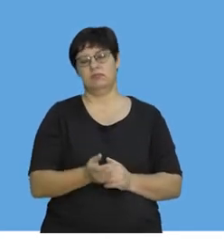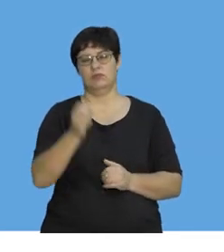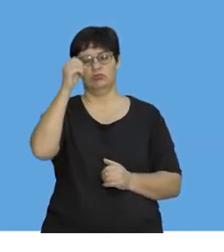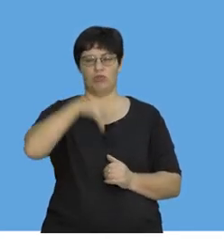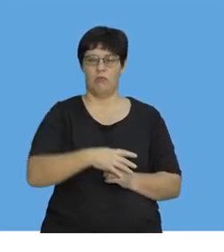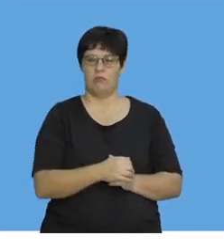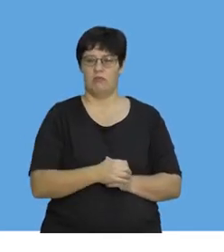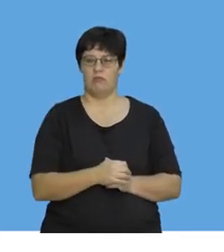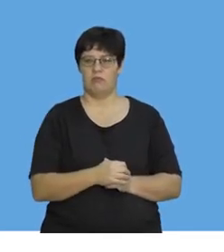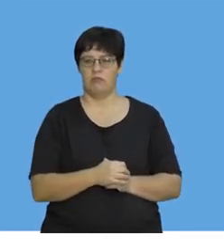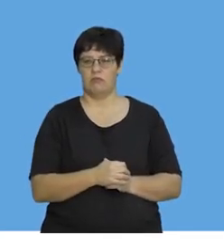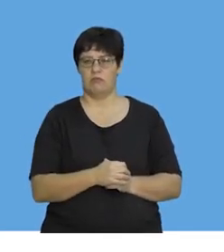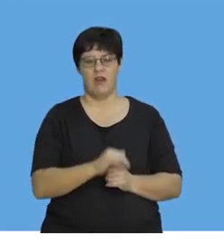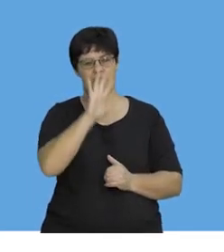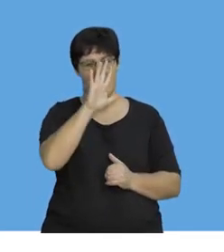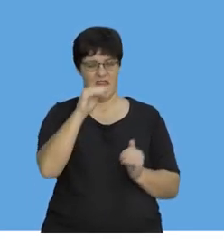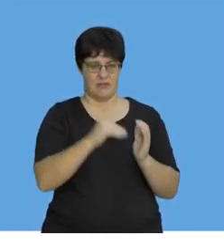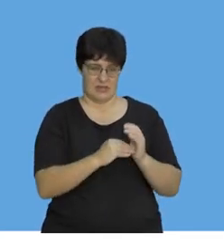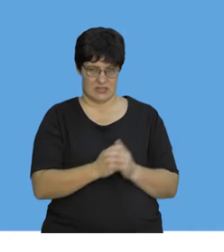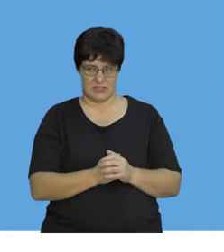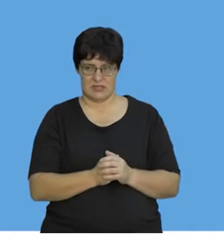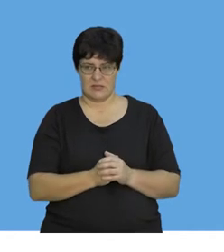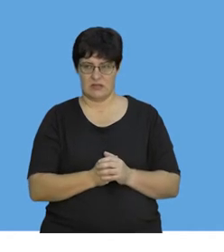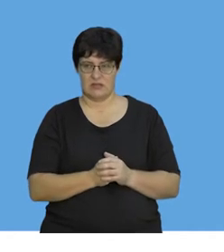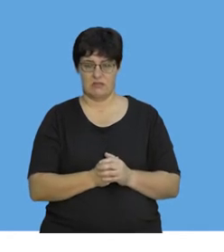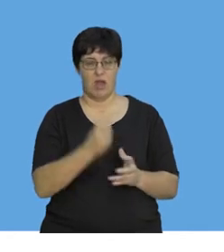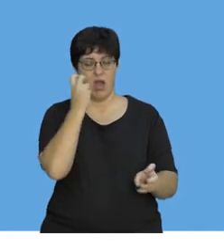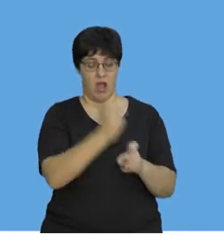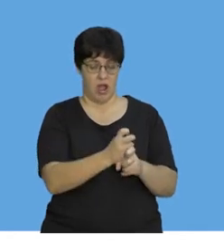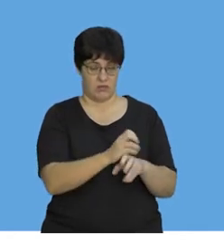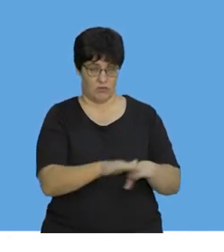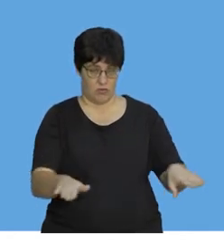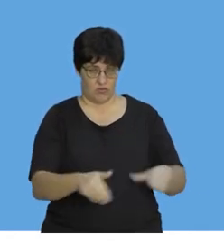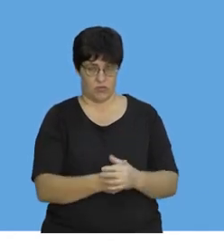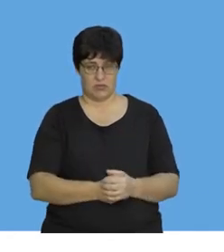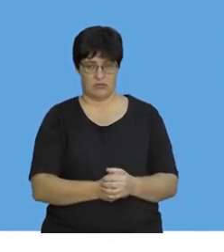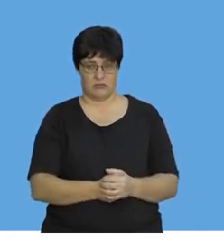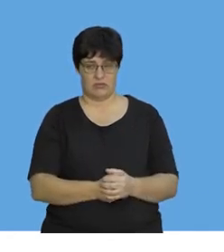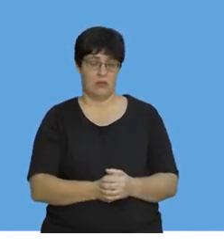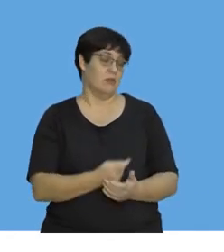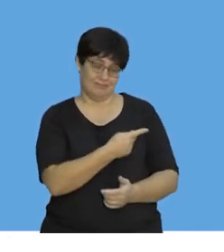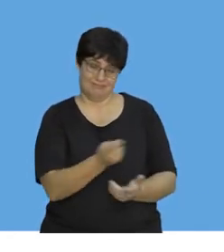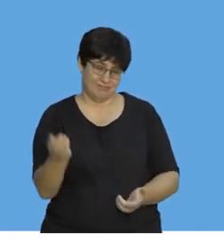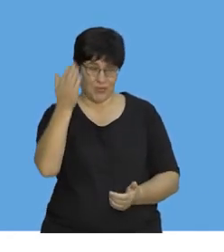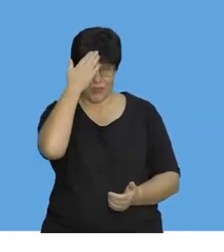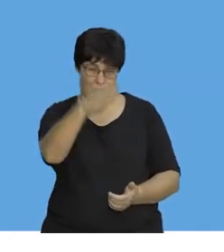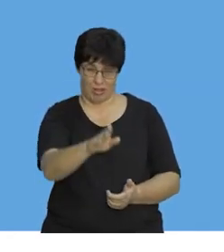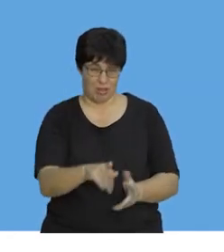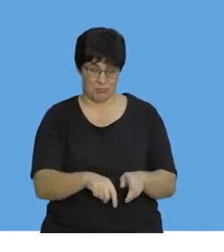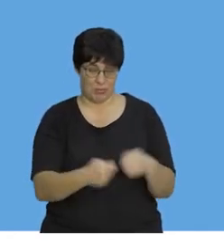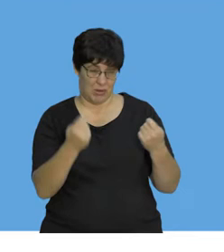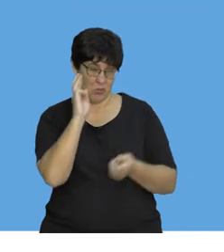Let's drop the large egg from 5 meters and put it on a hard floor. I think we can all